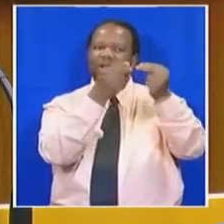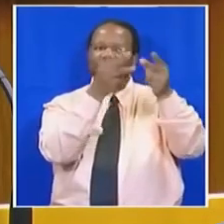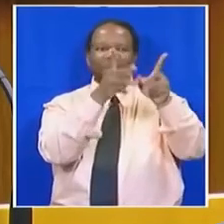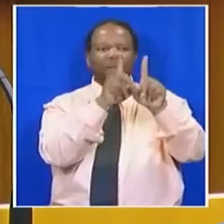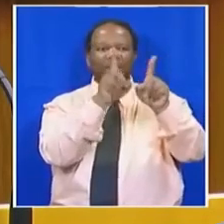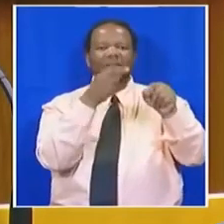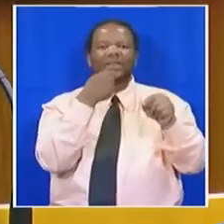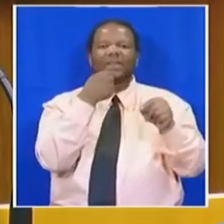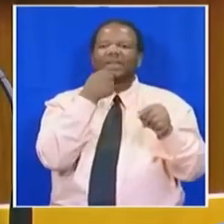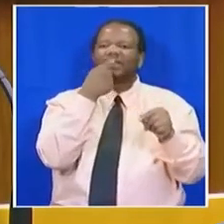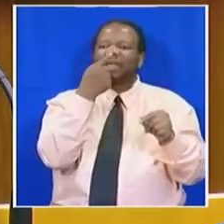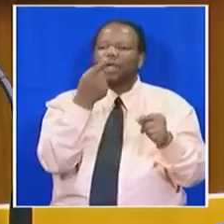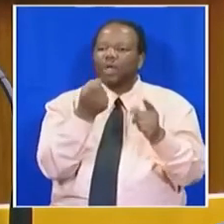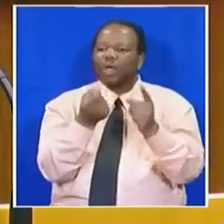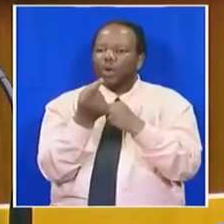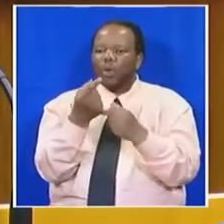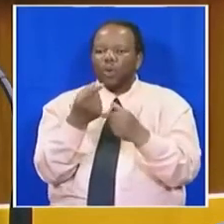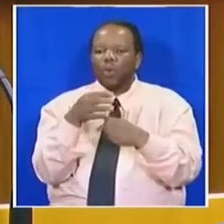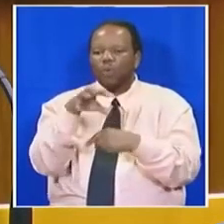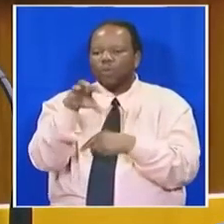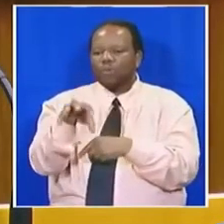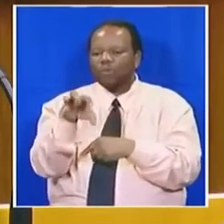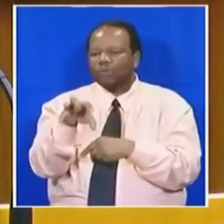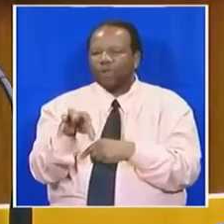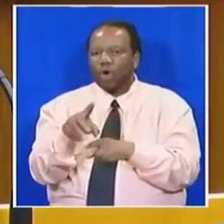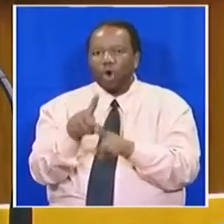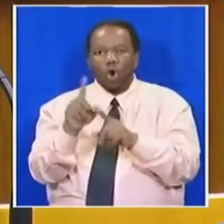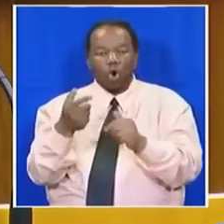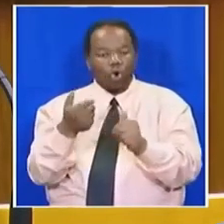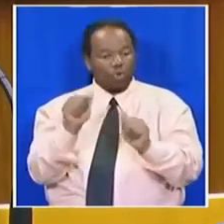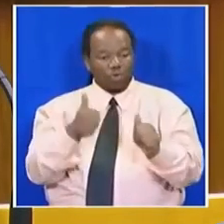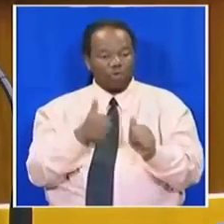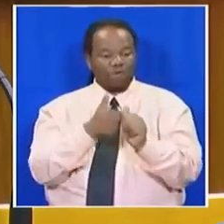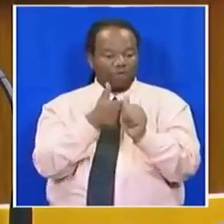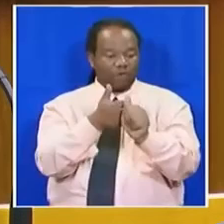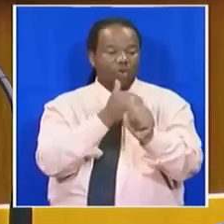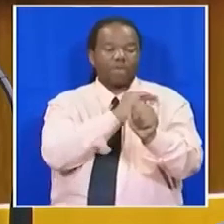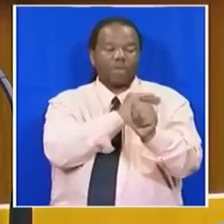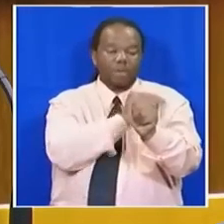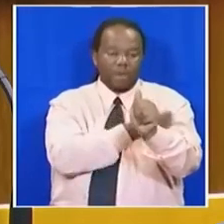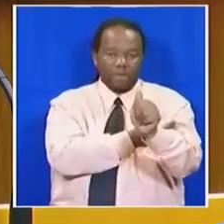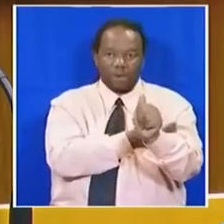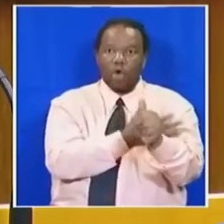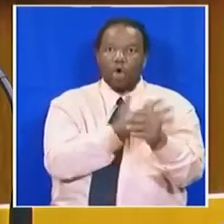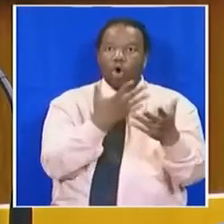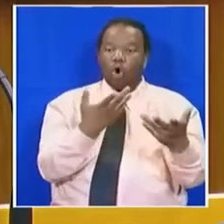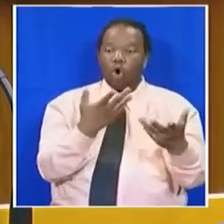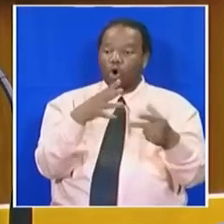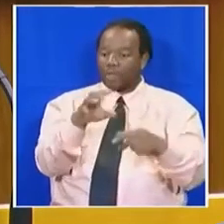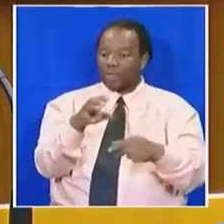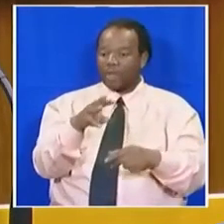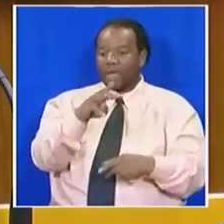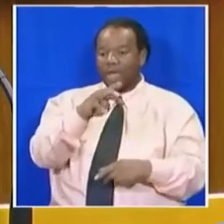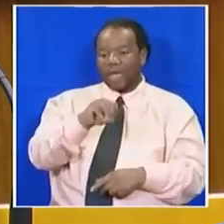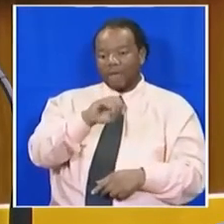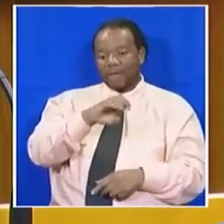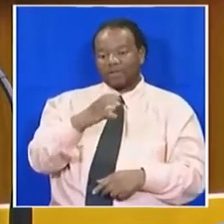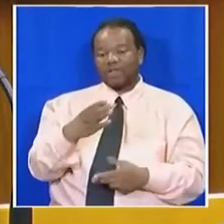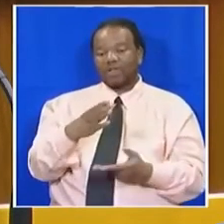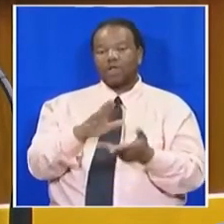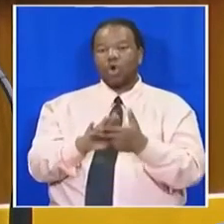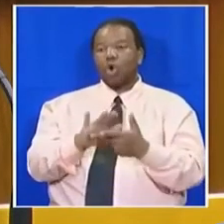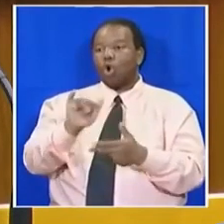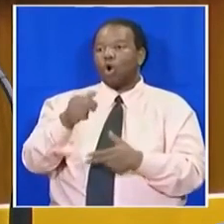or it's not within their mandate, to either appoint MECs or HODs in the